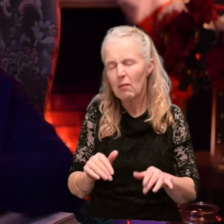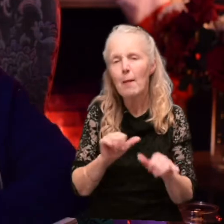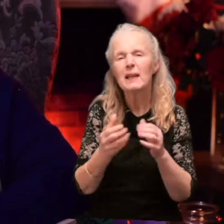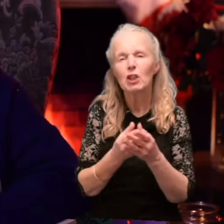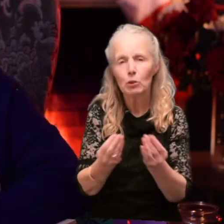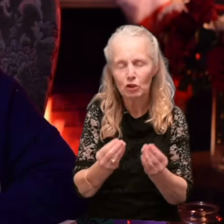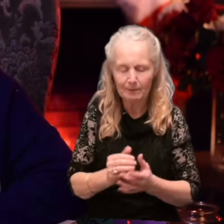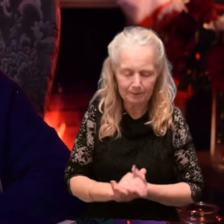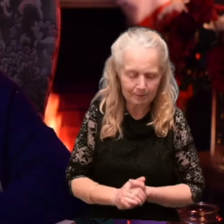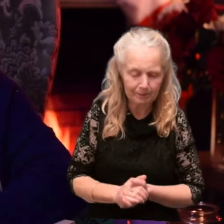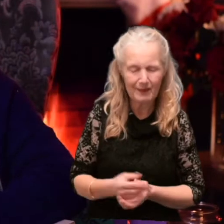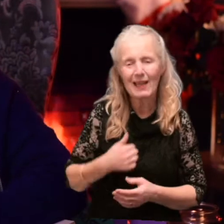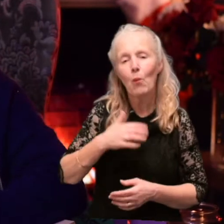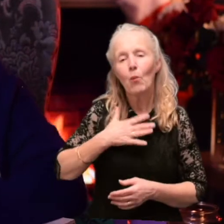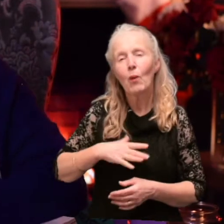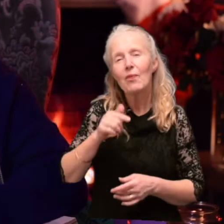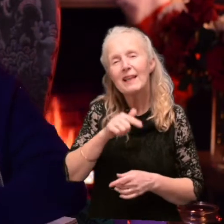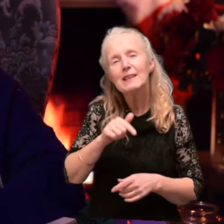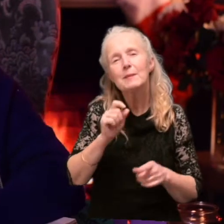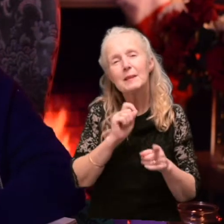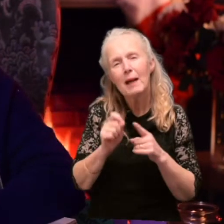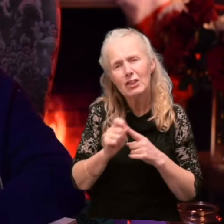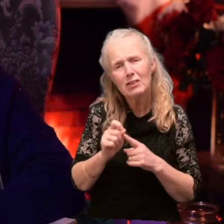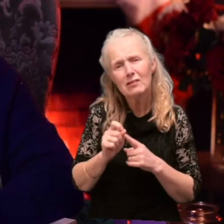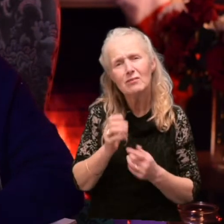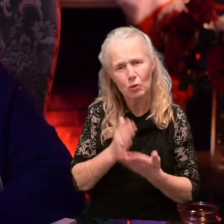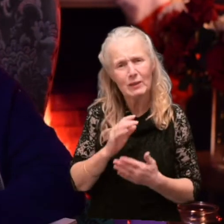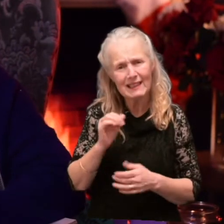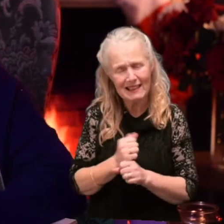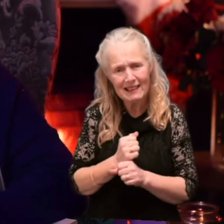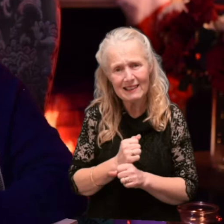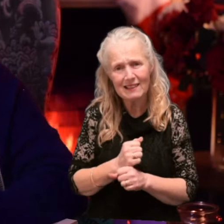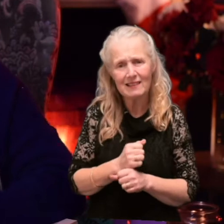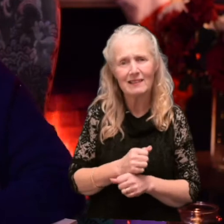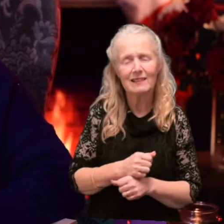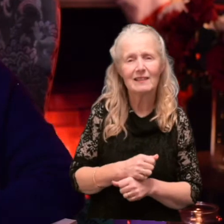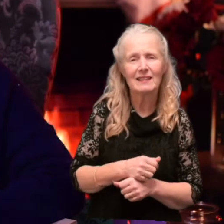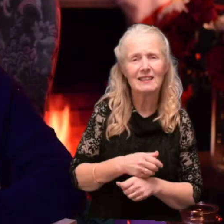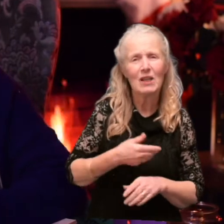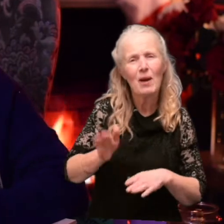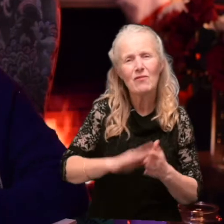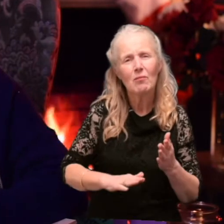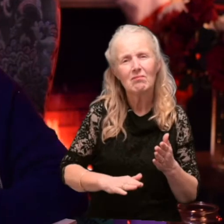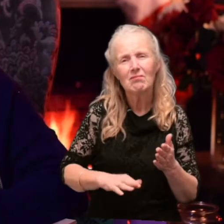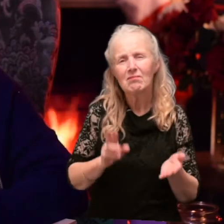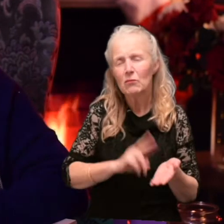I wanted this to be special. Of course I did. Away from, away from the humdrum.